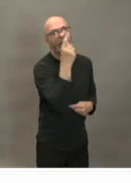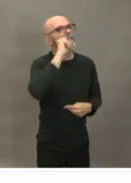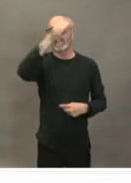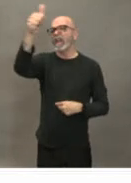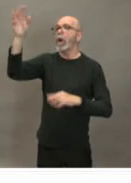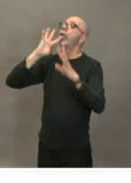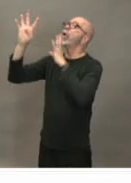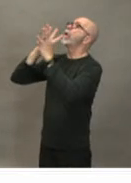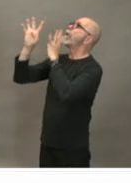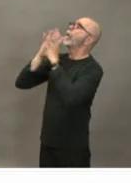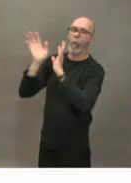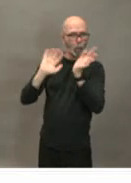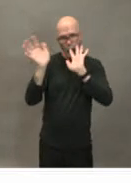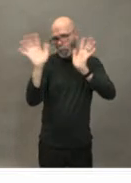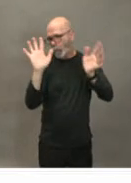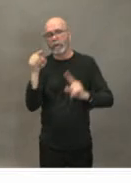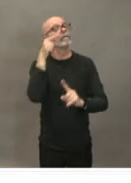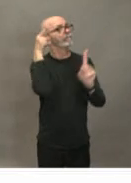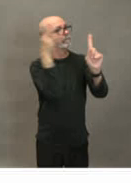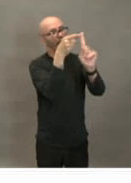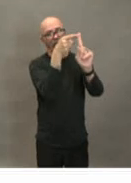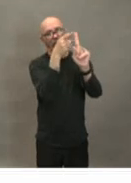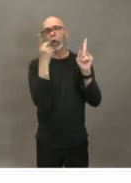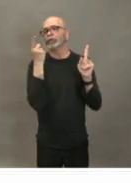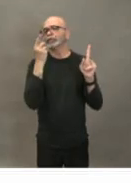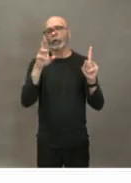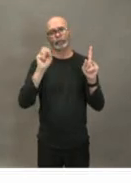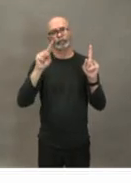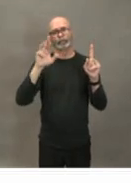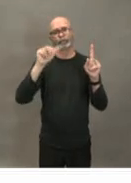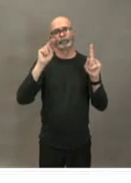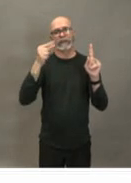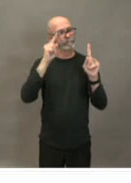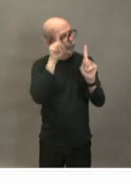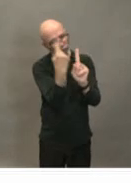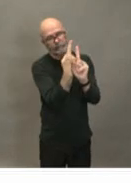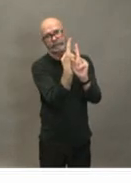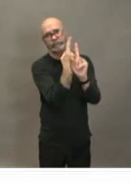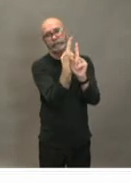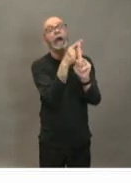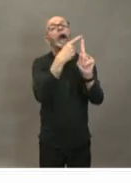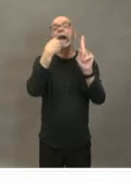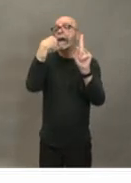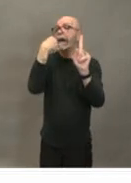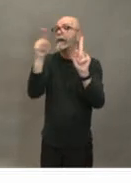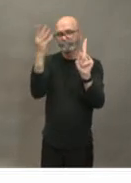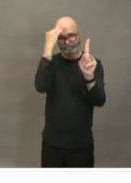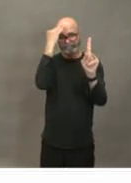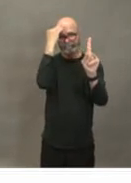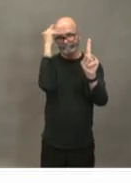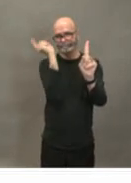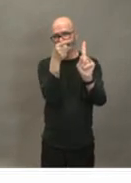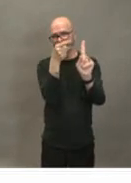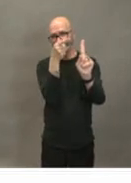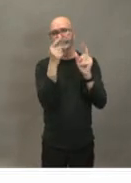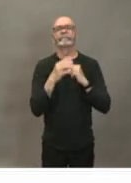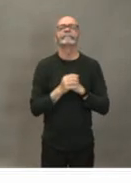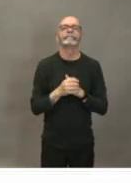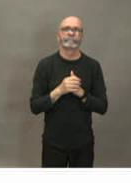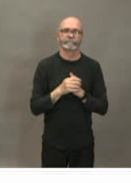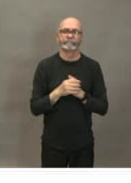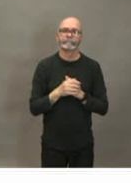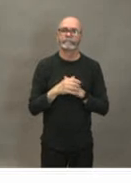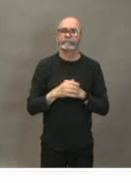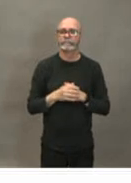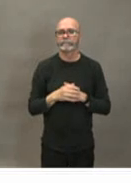thank you for asking that question you you talked about supply availability and i don't know ms mccormick if